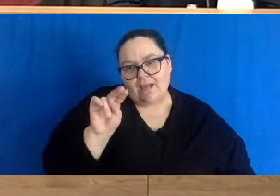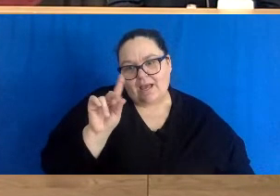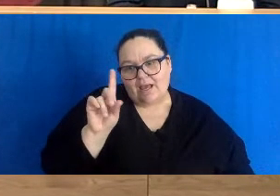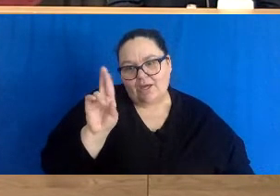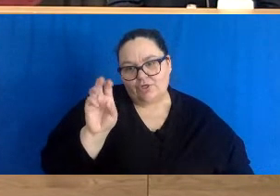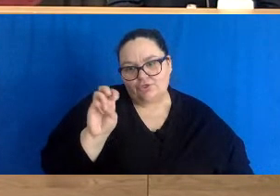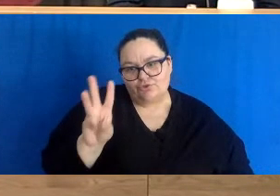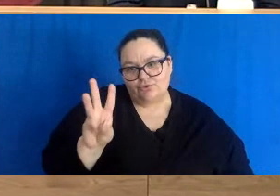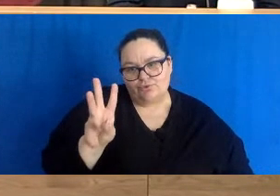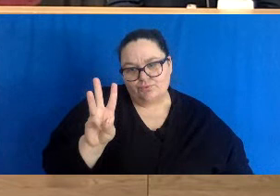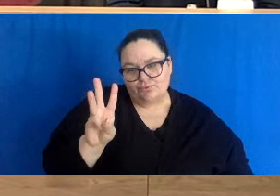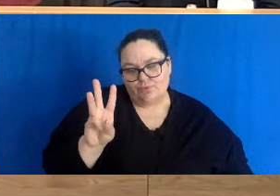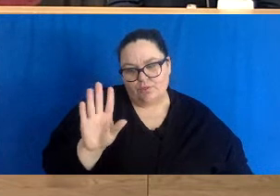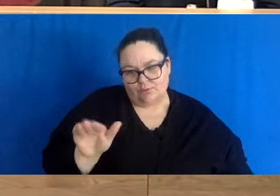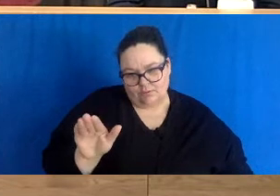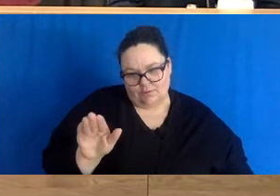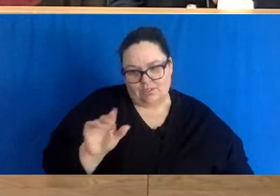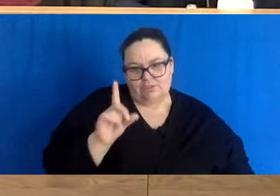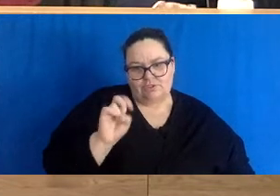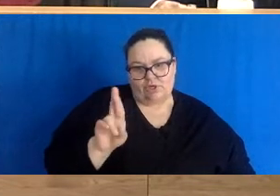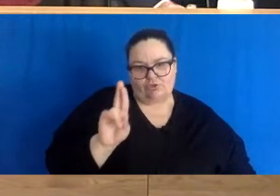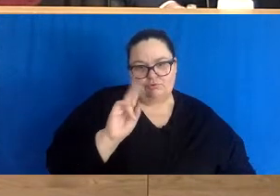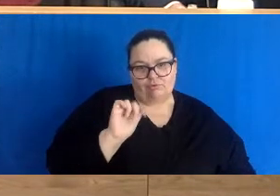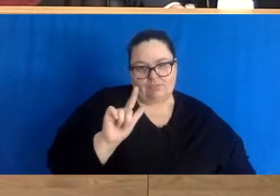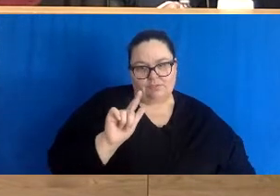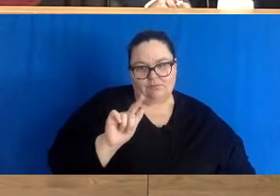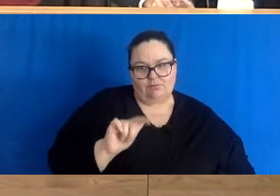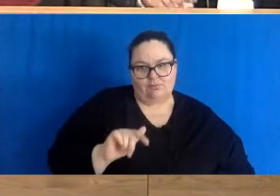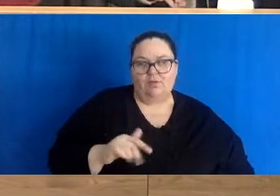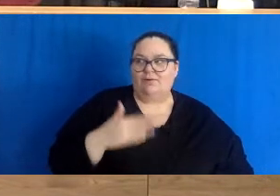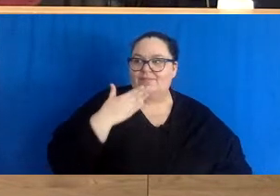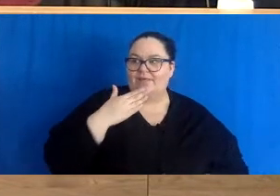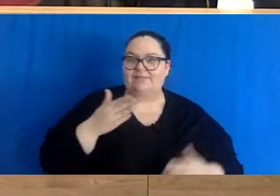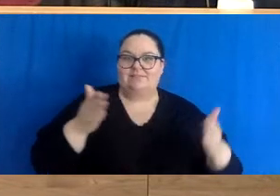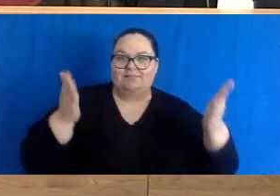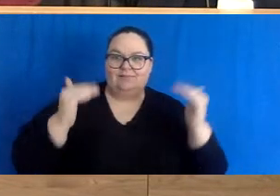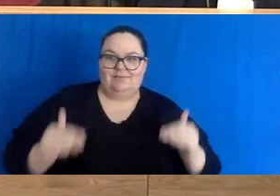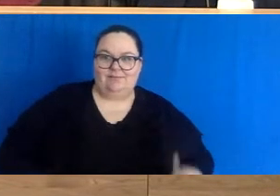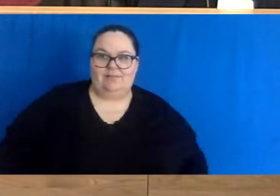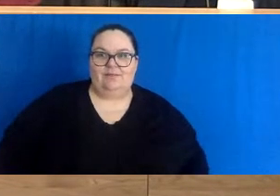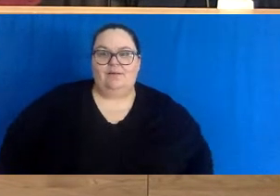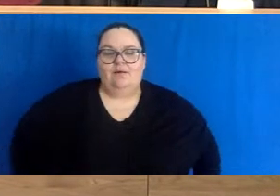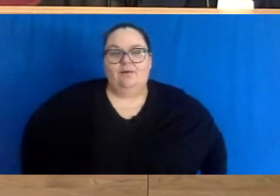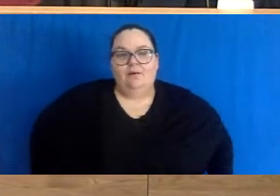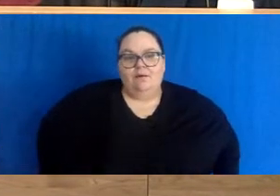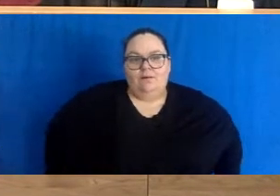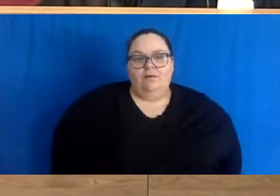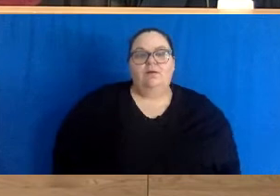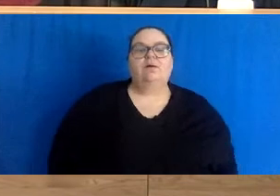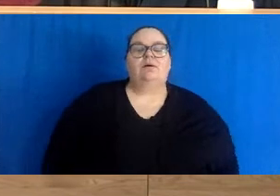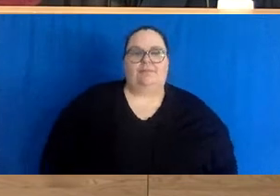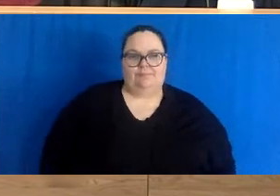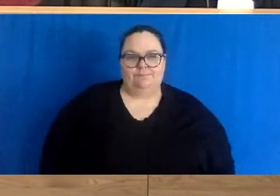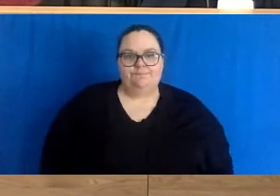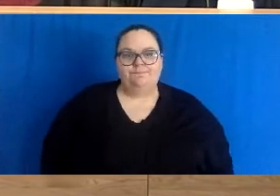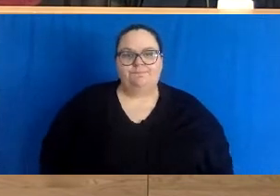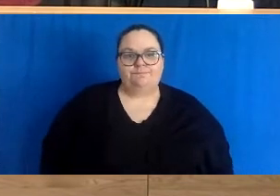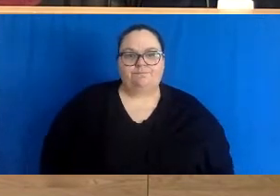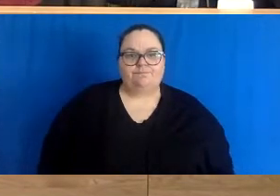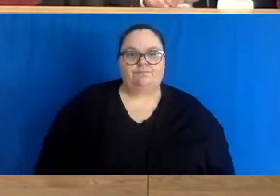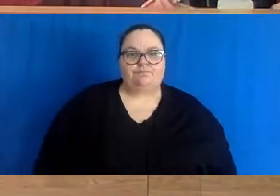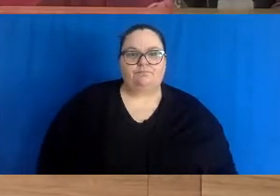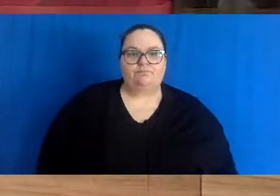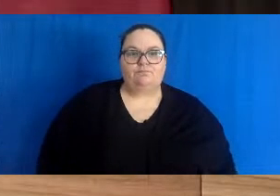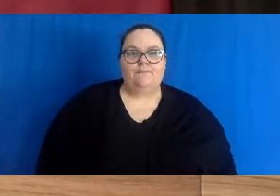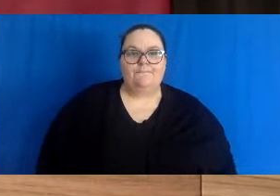Russell's going to talk about it. And then we're going to move to the next reporter. Thank you. Yeah. Andrew, basically, the contact